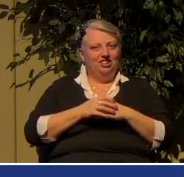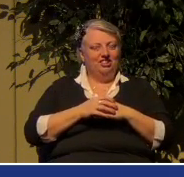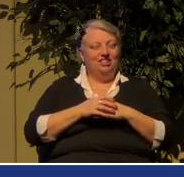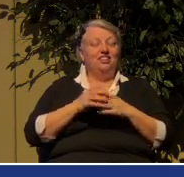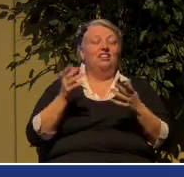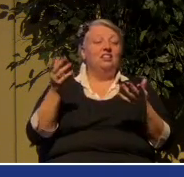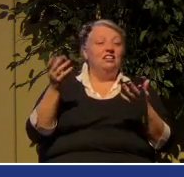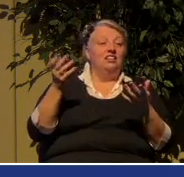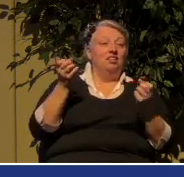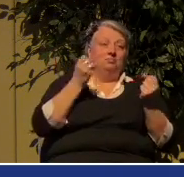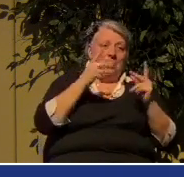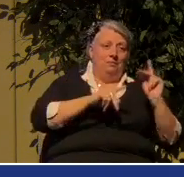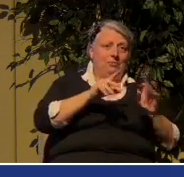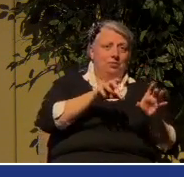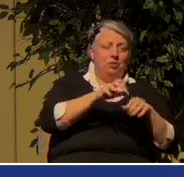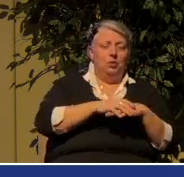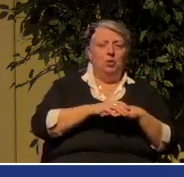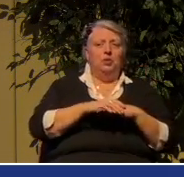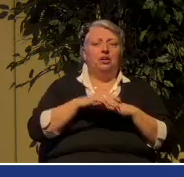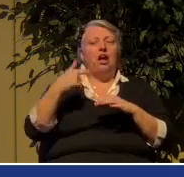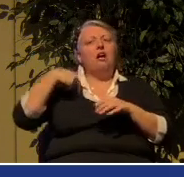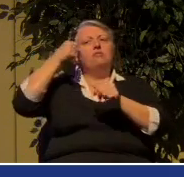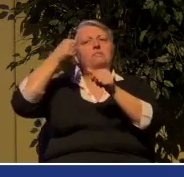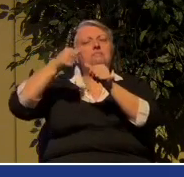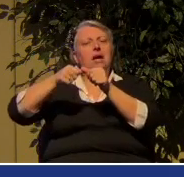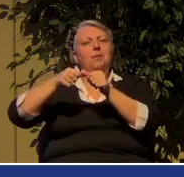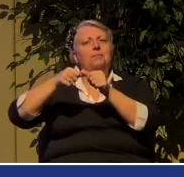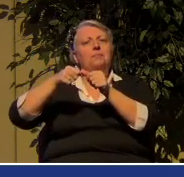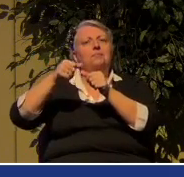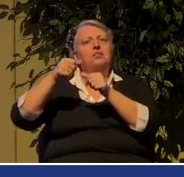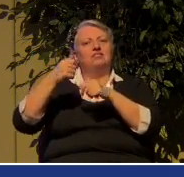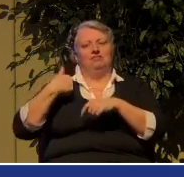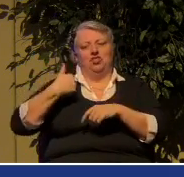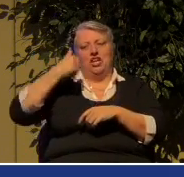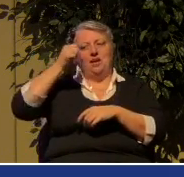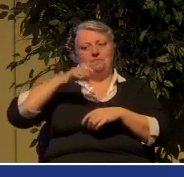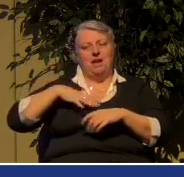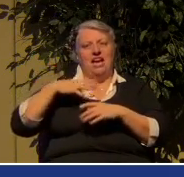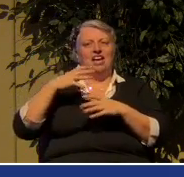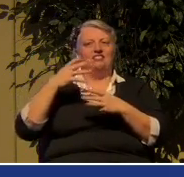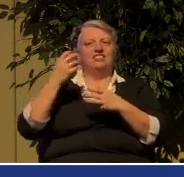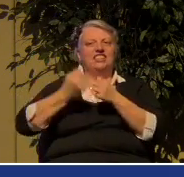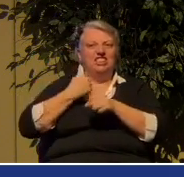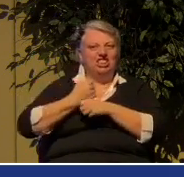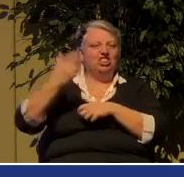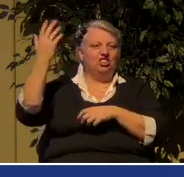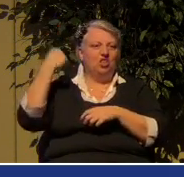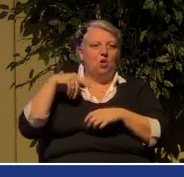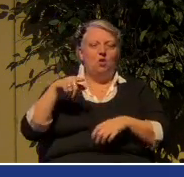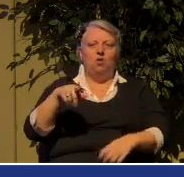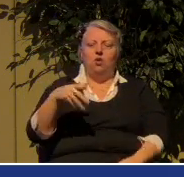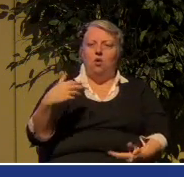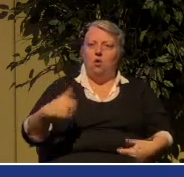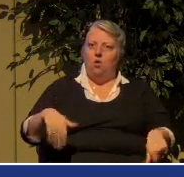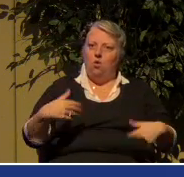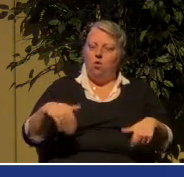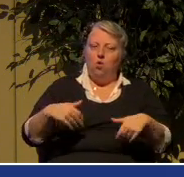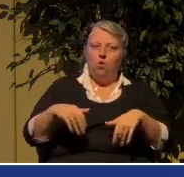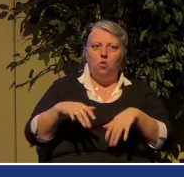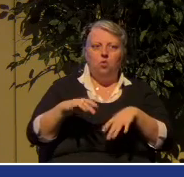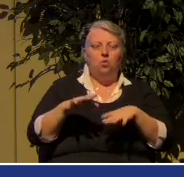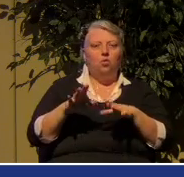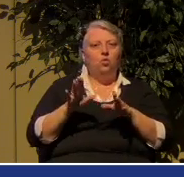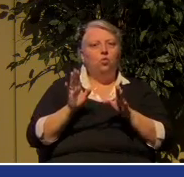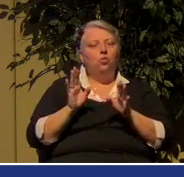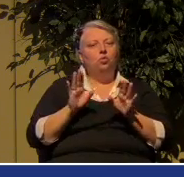was a straight-laced churchgoer as anybody that ever seen. Conservative, traditional. Israel,